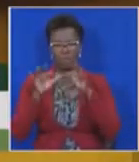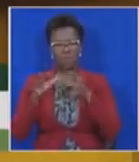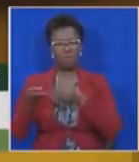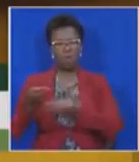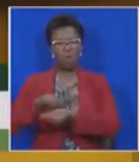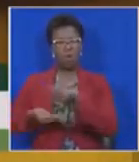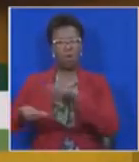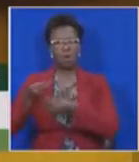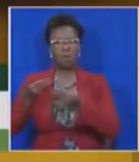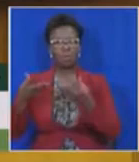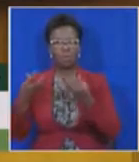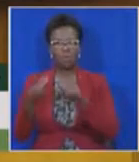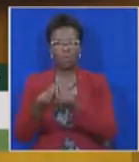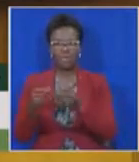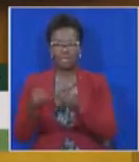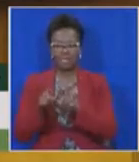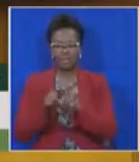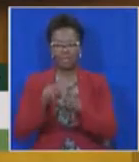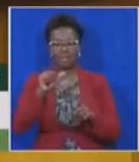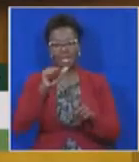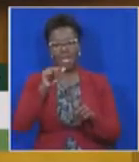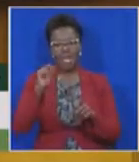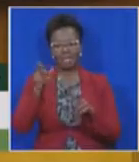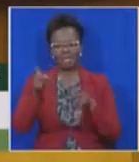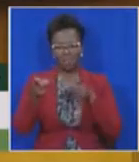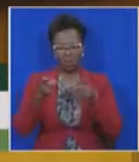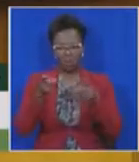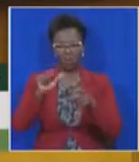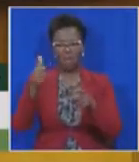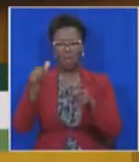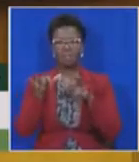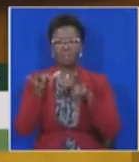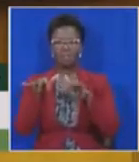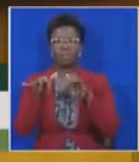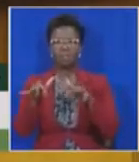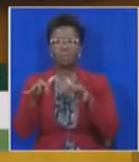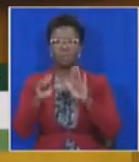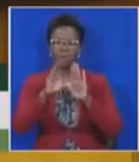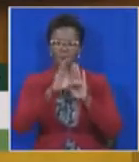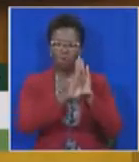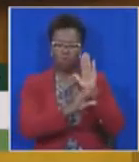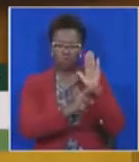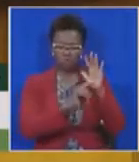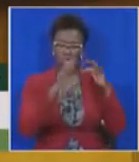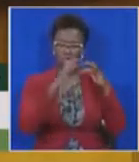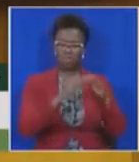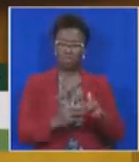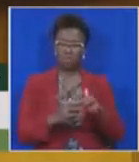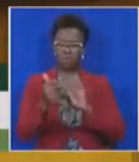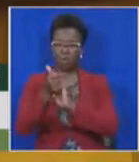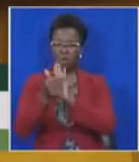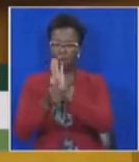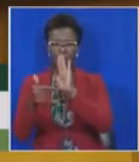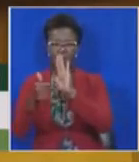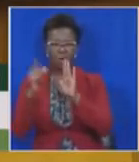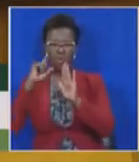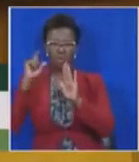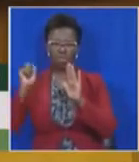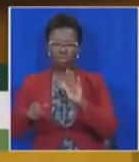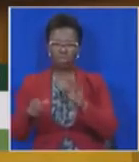and captured party. At war with our constitution, at war with the rule of law, at